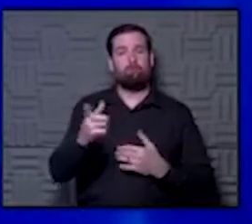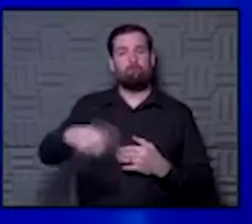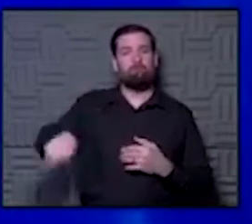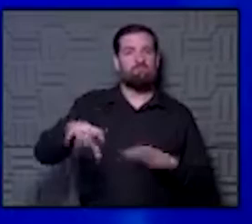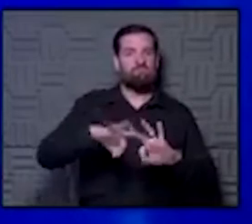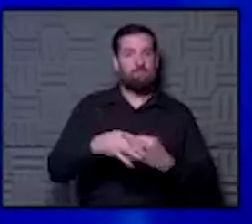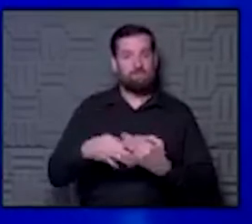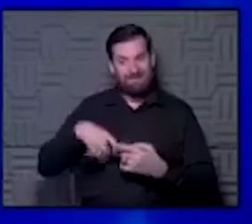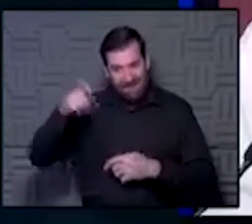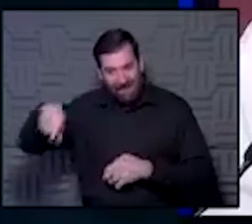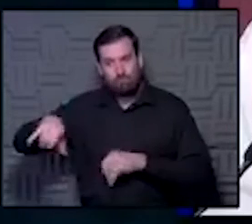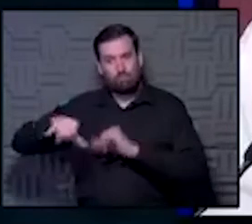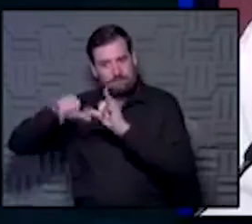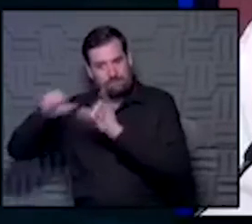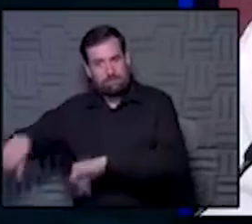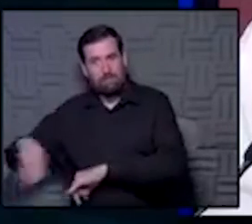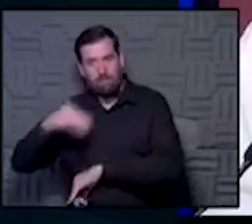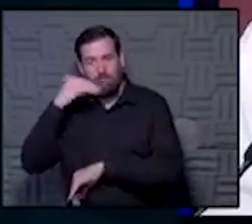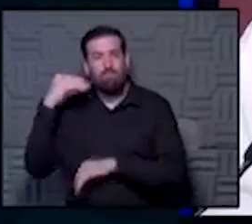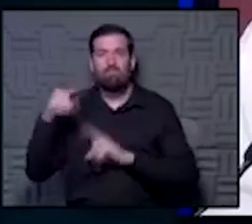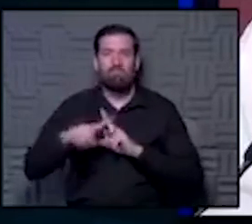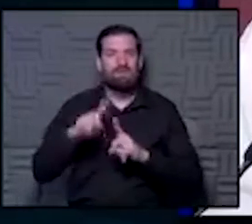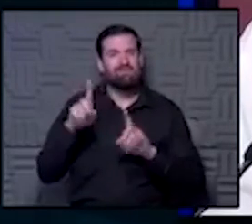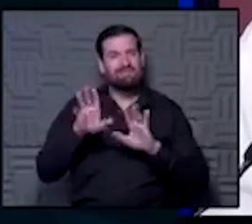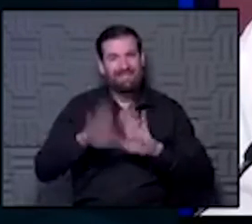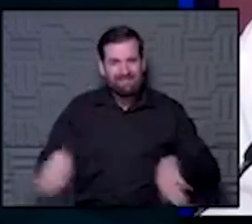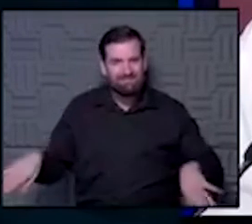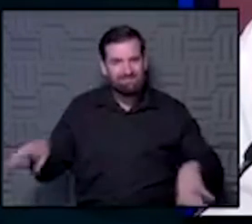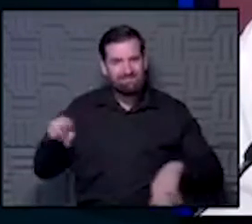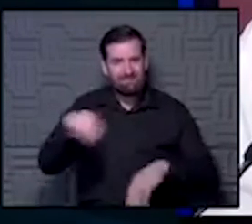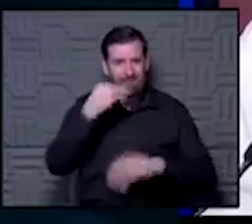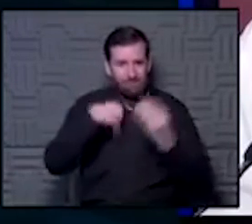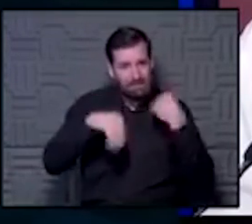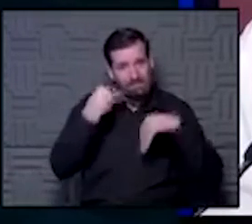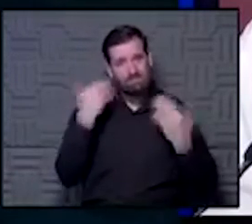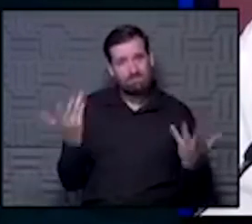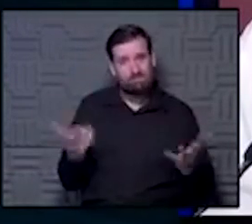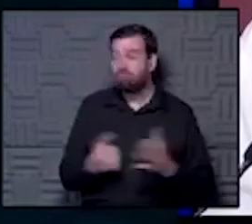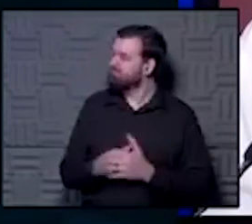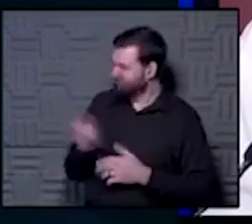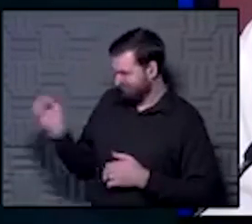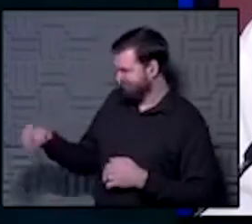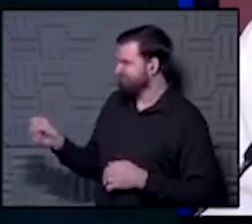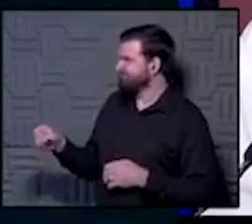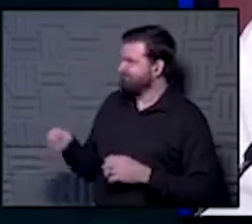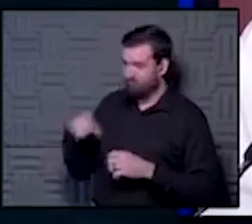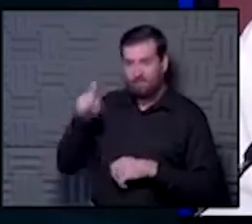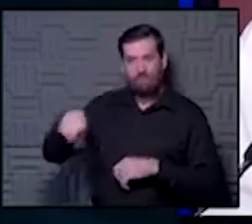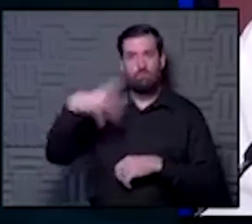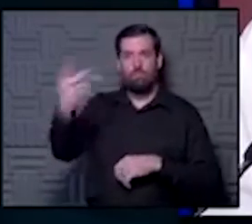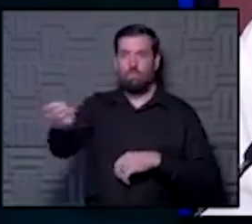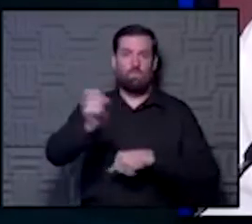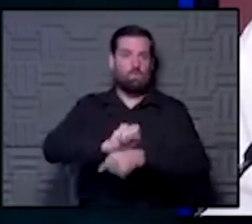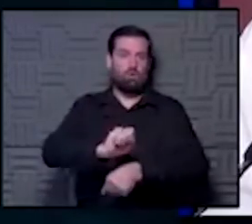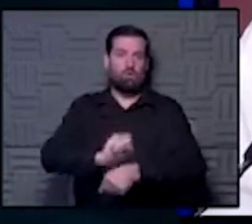have to stay home, but they got kids to feed. Right. So it's tough. And so people are going to get out and they have to go to work. And I mean, I, you know, we see